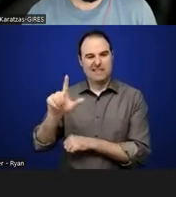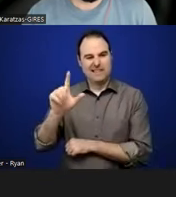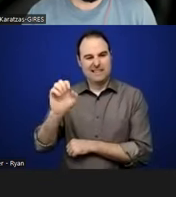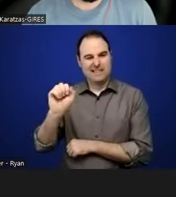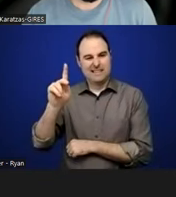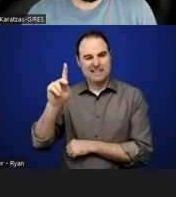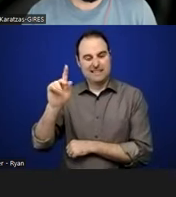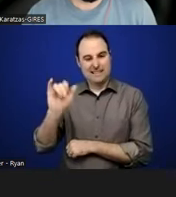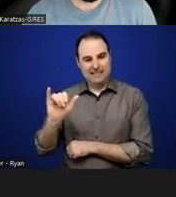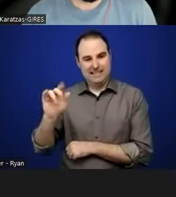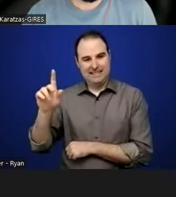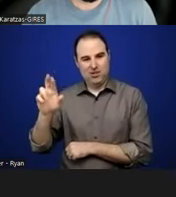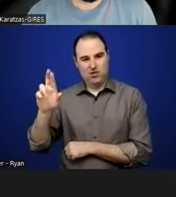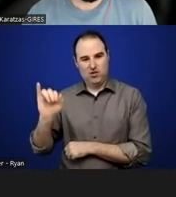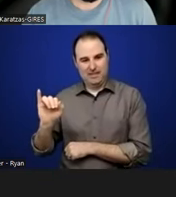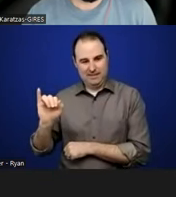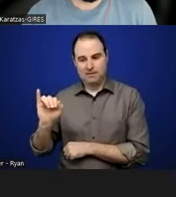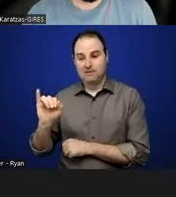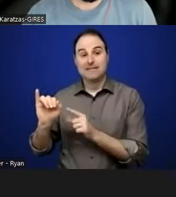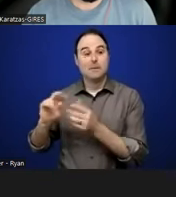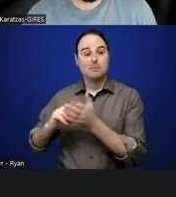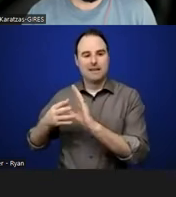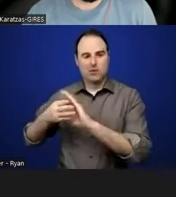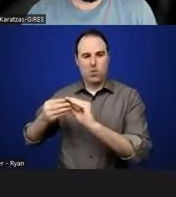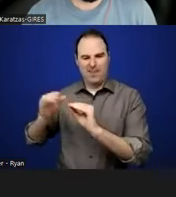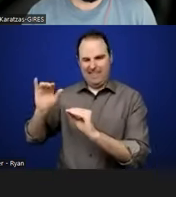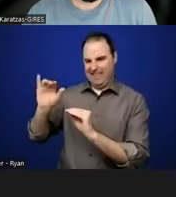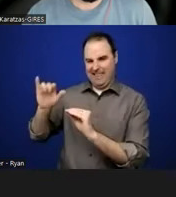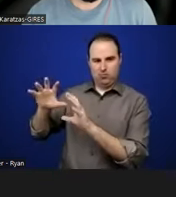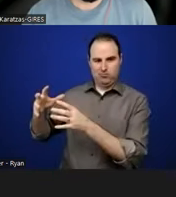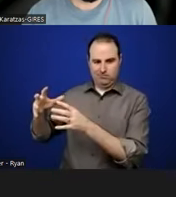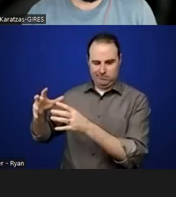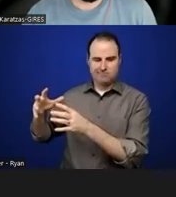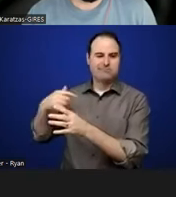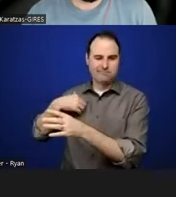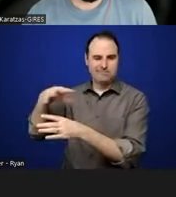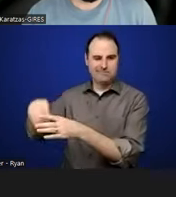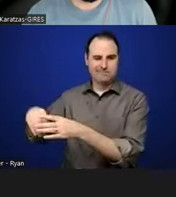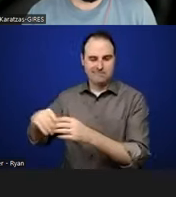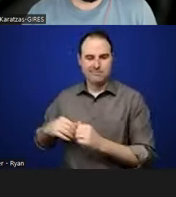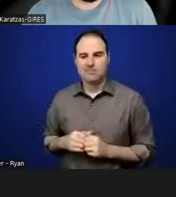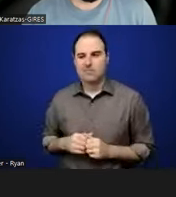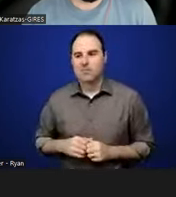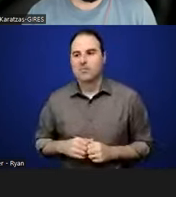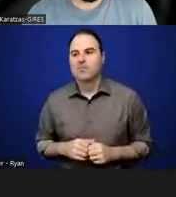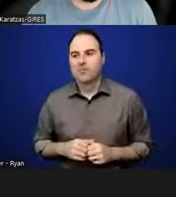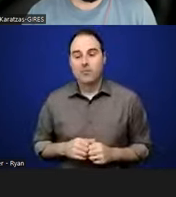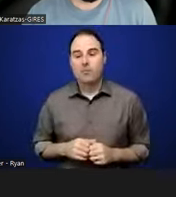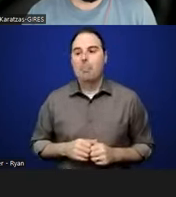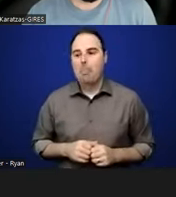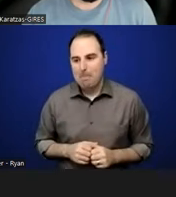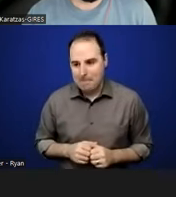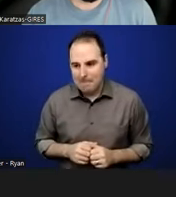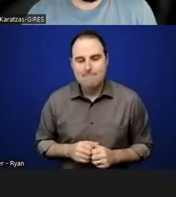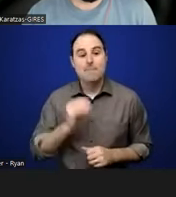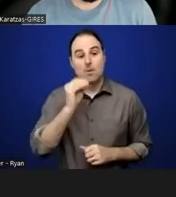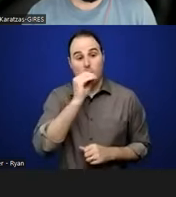stories in Bari language. Um, and actually oral history is, um, you know, we've been kind